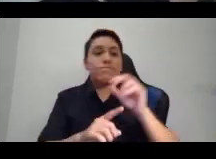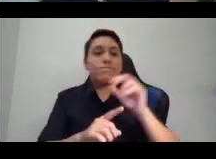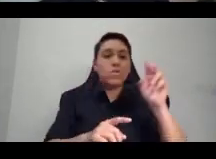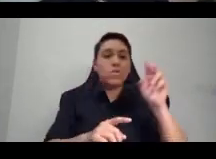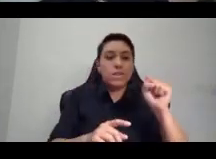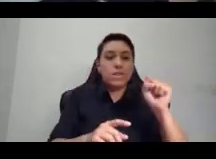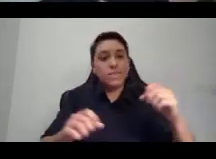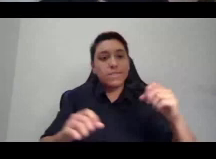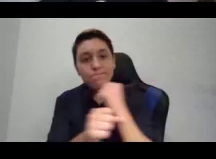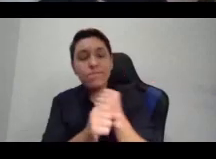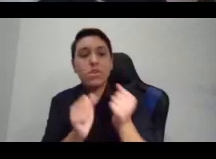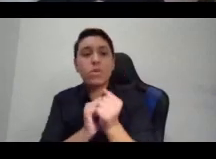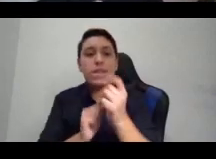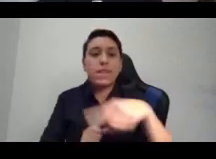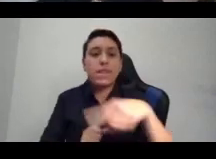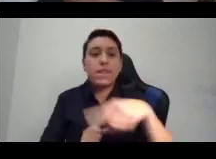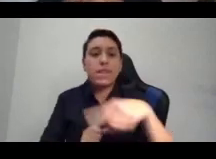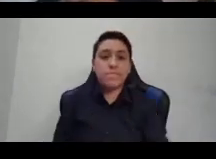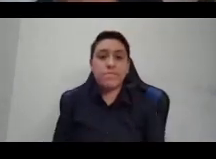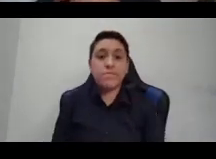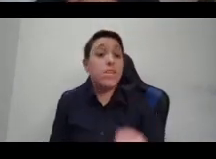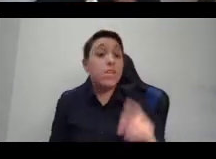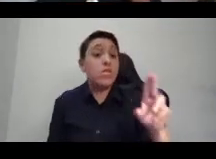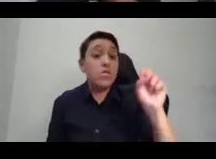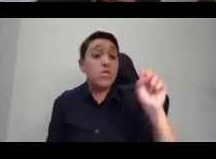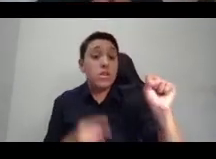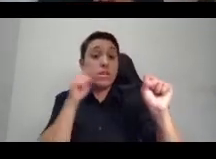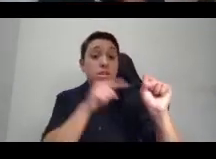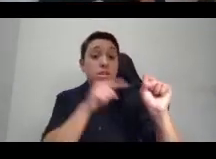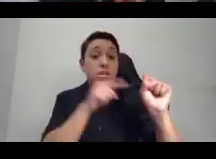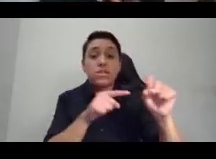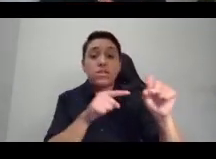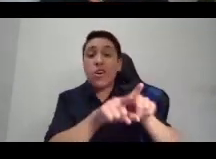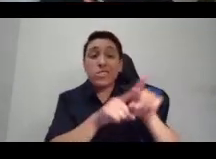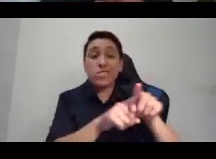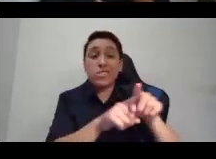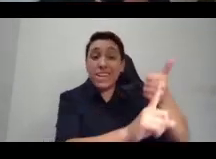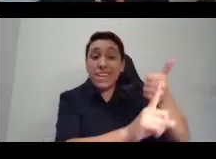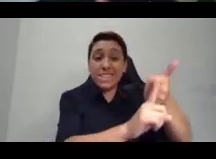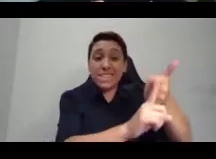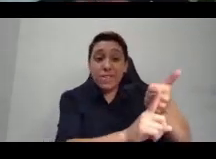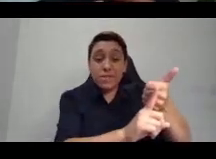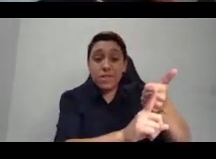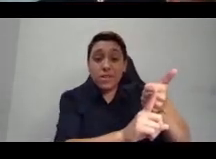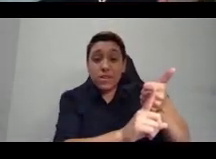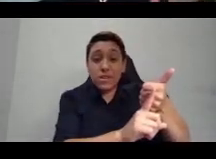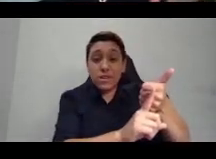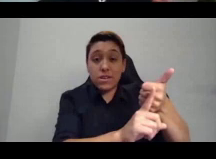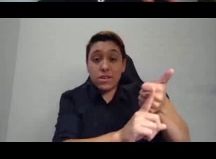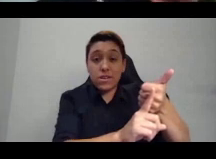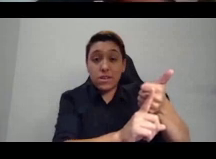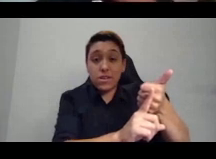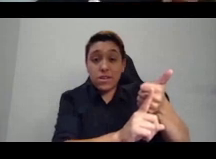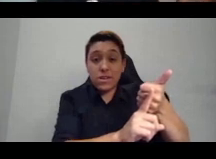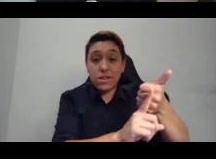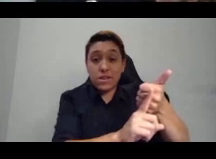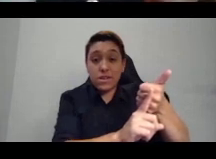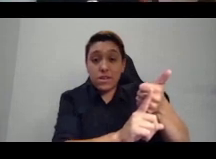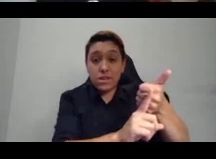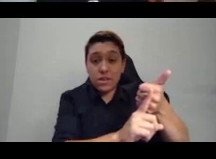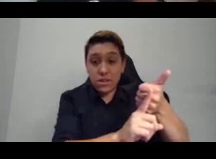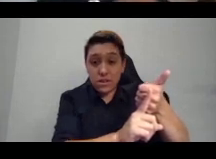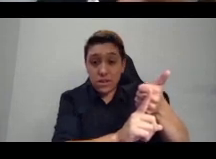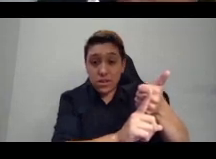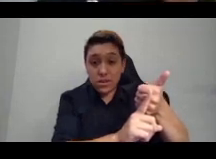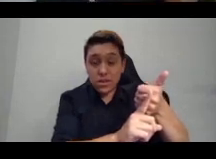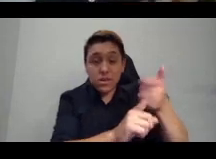United States actually is also just on its own the inheritor and holder of an imperial project that spans the entire